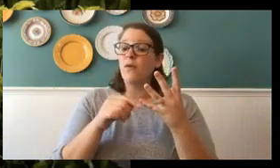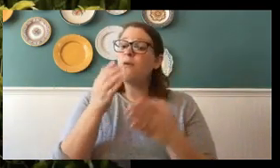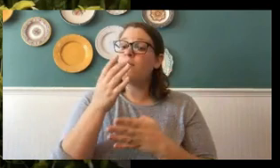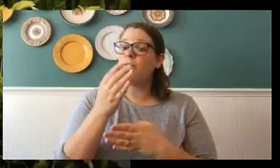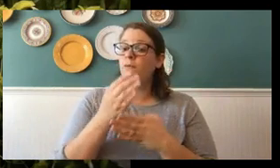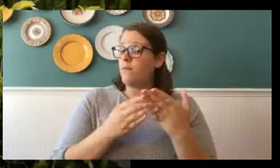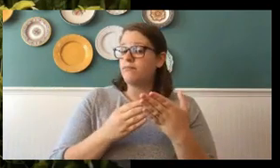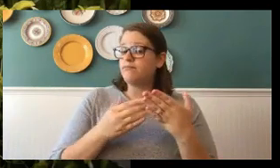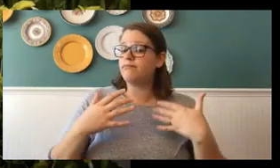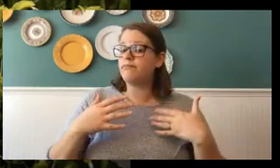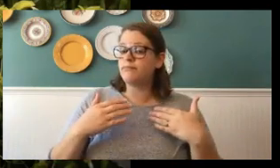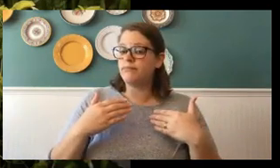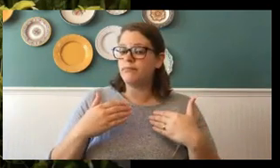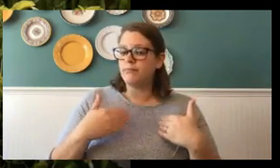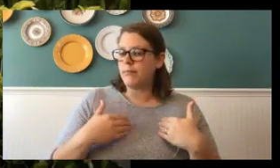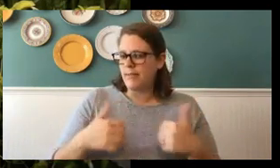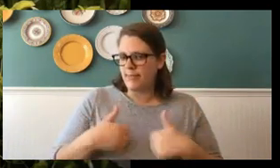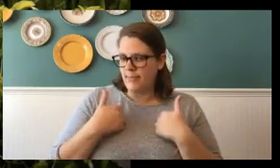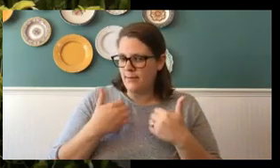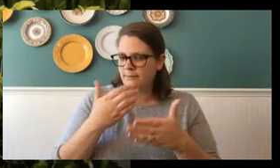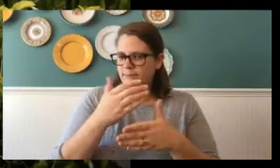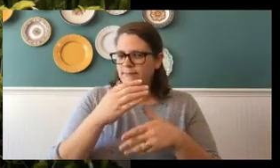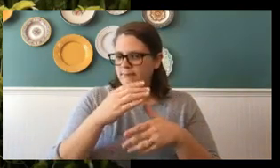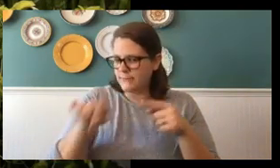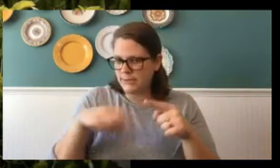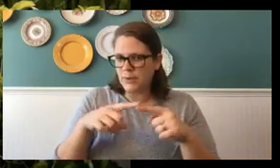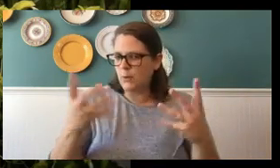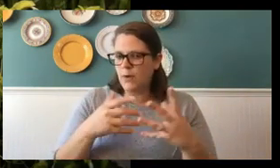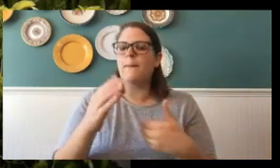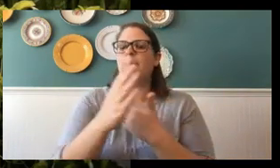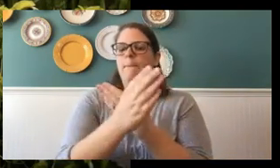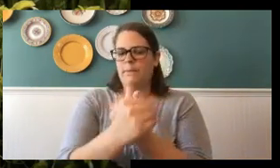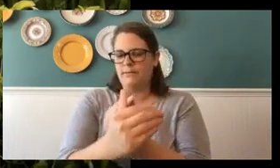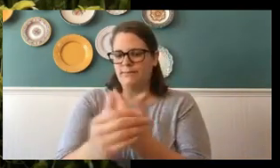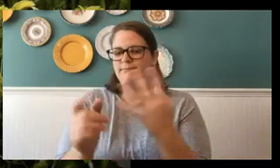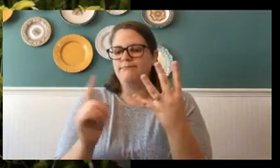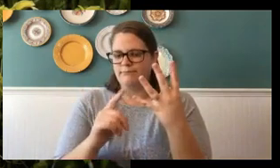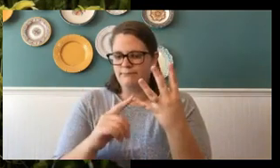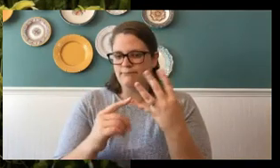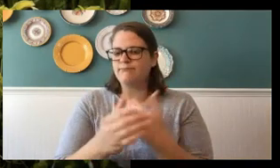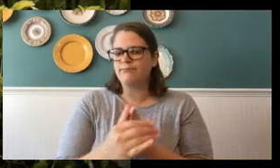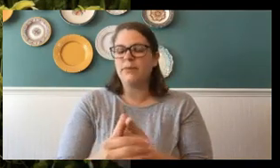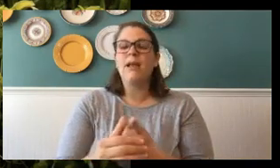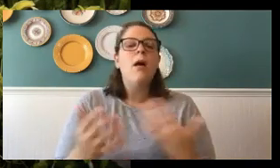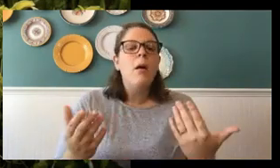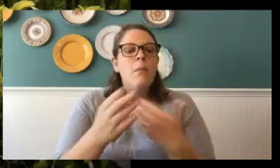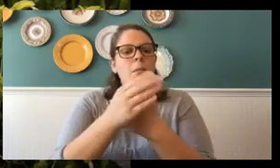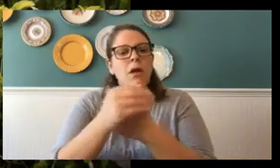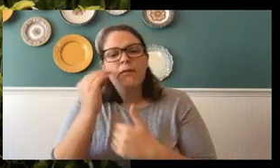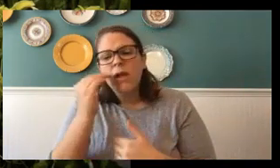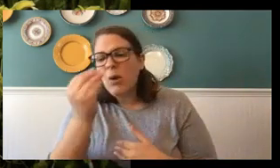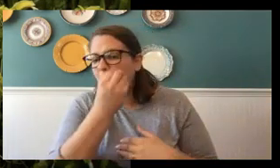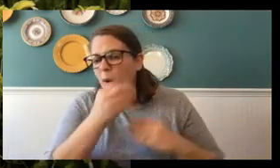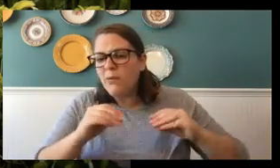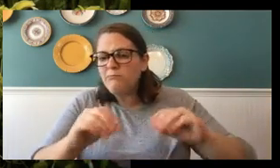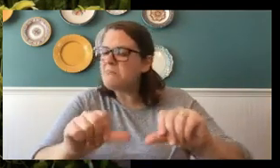actual butterfly. Good job, guys. Now, butterfly gardening is not hard, guys. It's not very